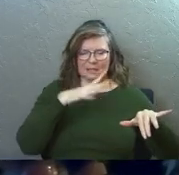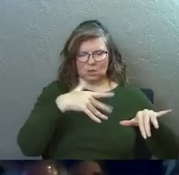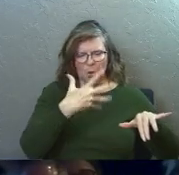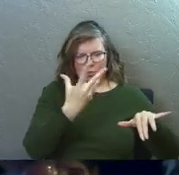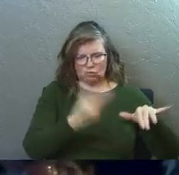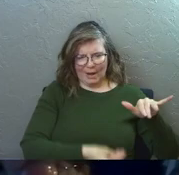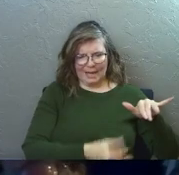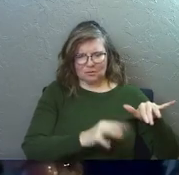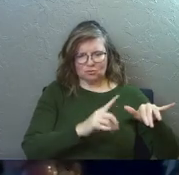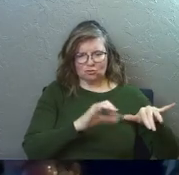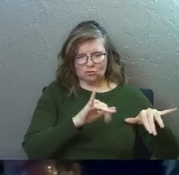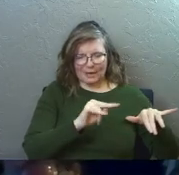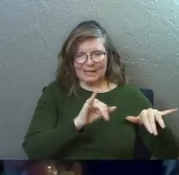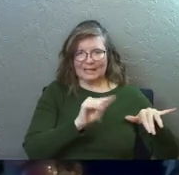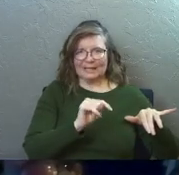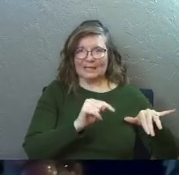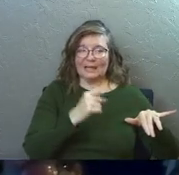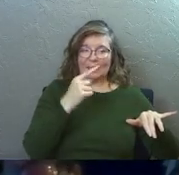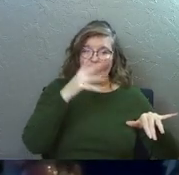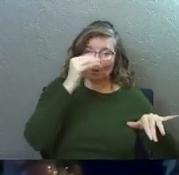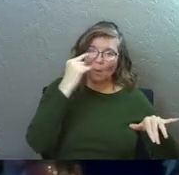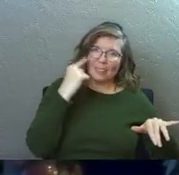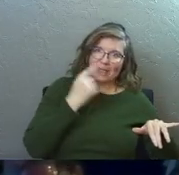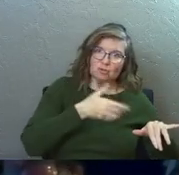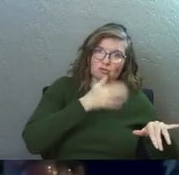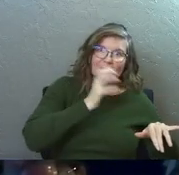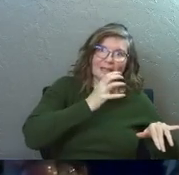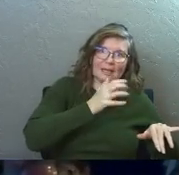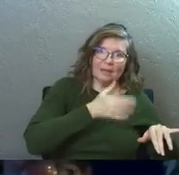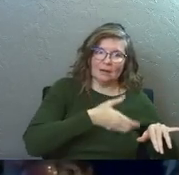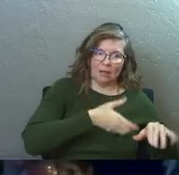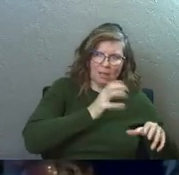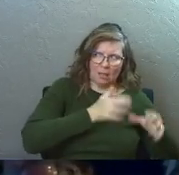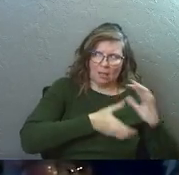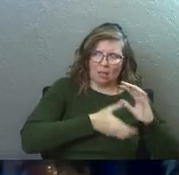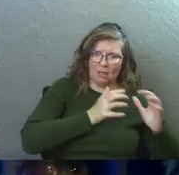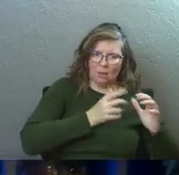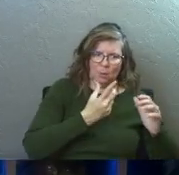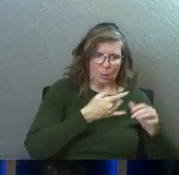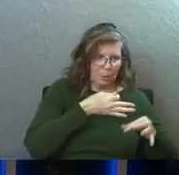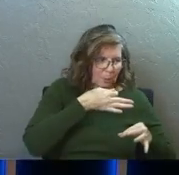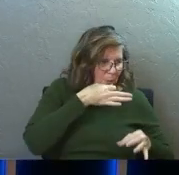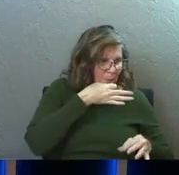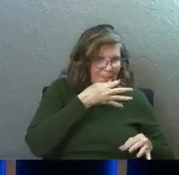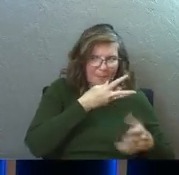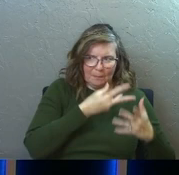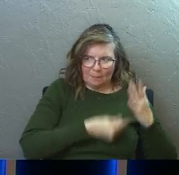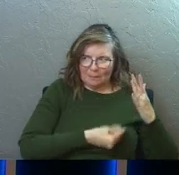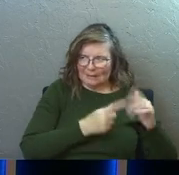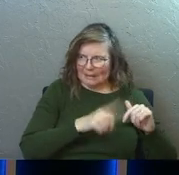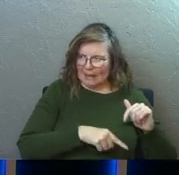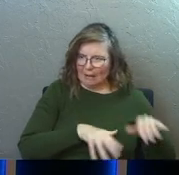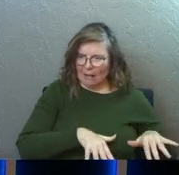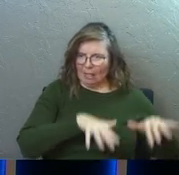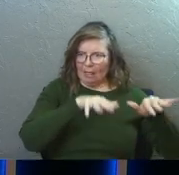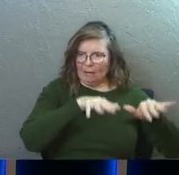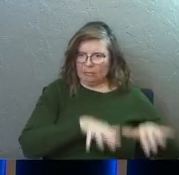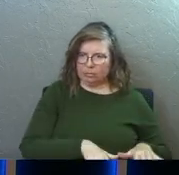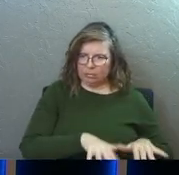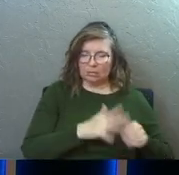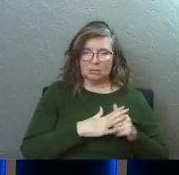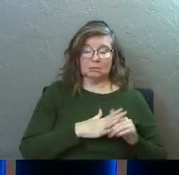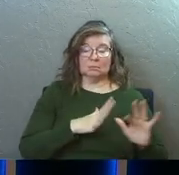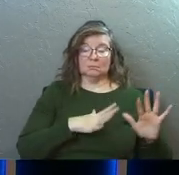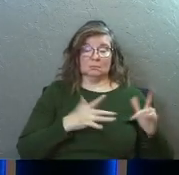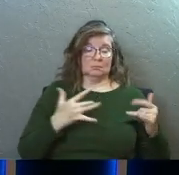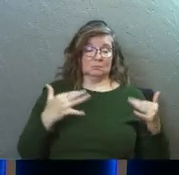out a life in a way that we were never meant to. We go in, drain the water. We're like, where's the straw? You know what I mean? Getting after it. And